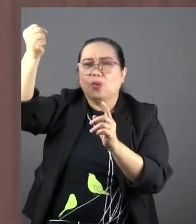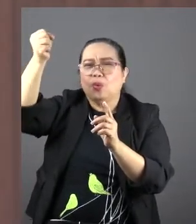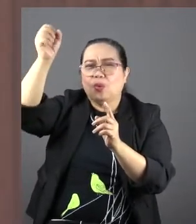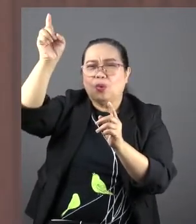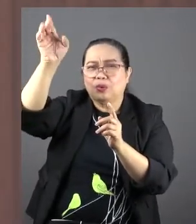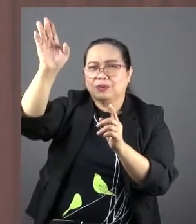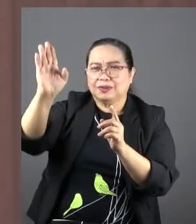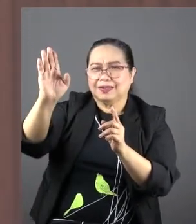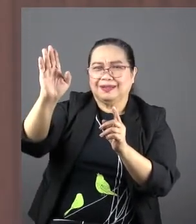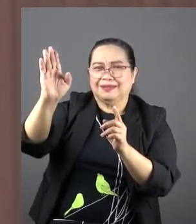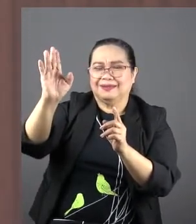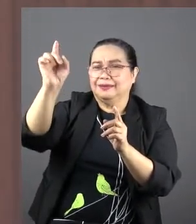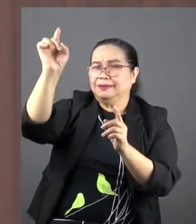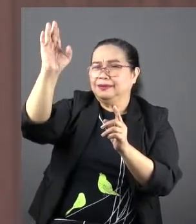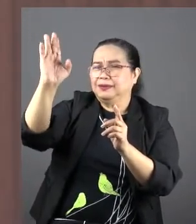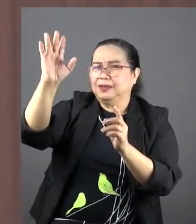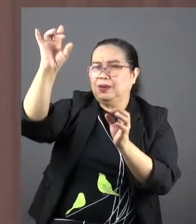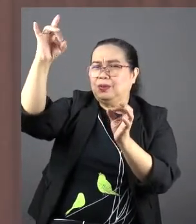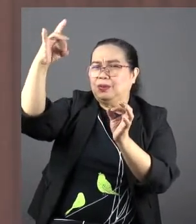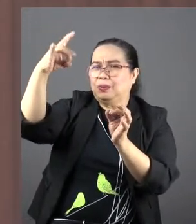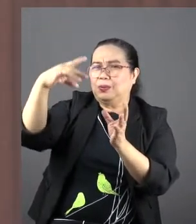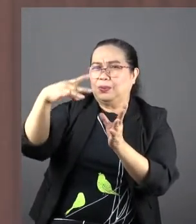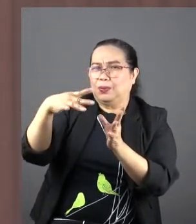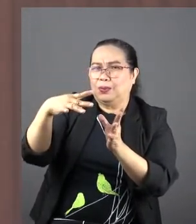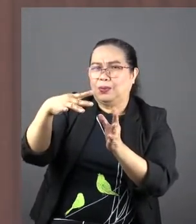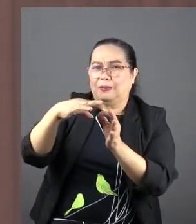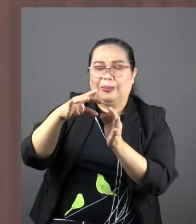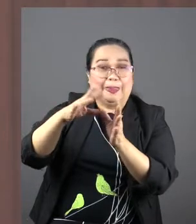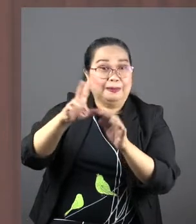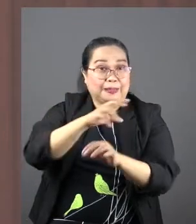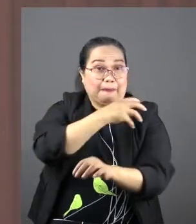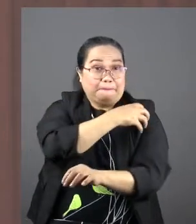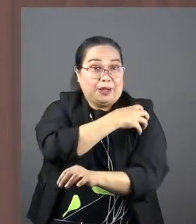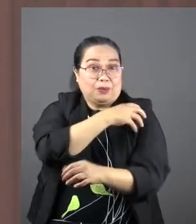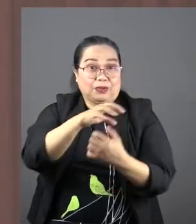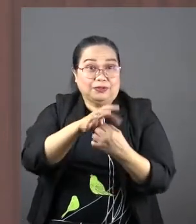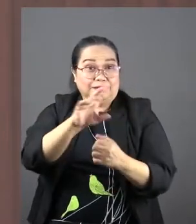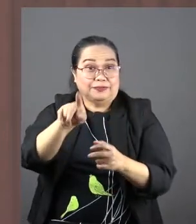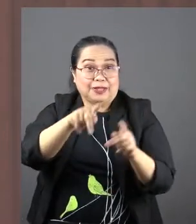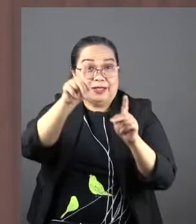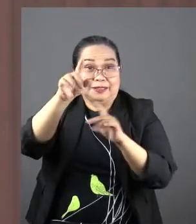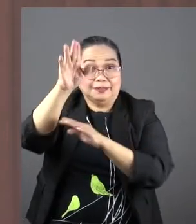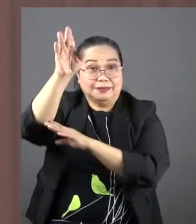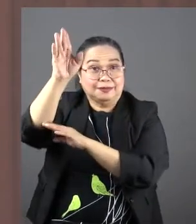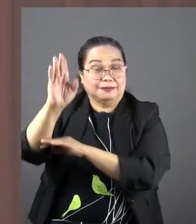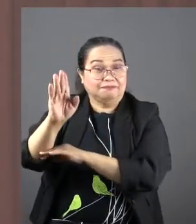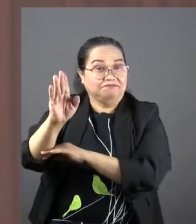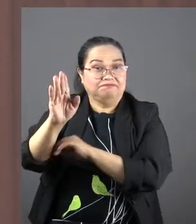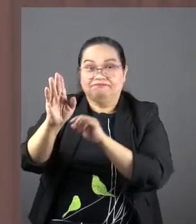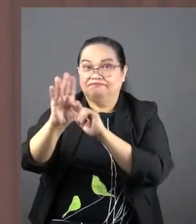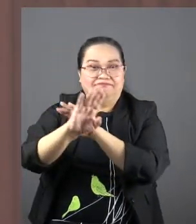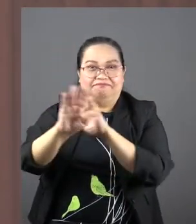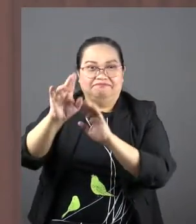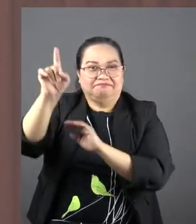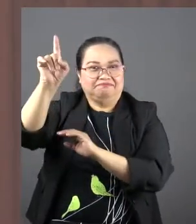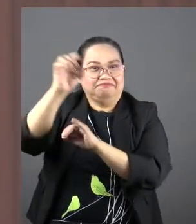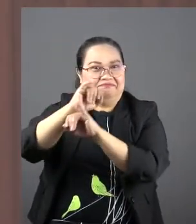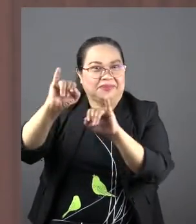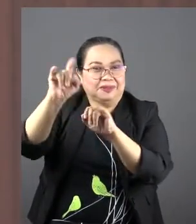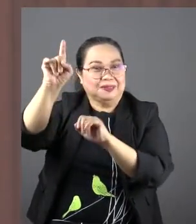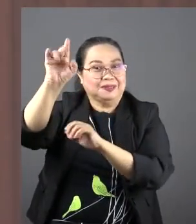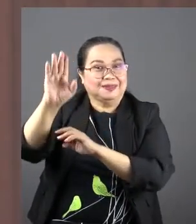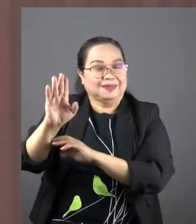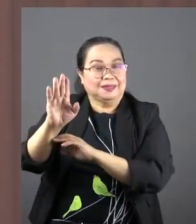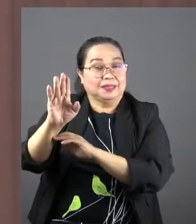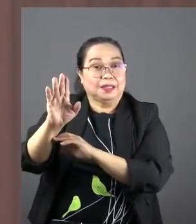It will be the work of God, the Holy Spirit and the power of God, because nothing is impossible with God. You remember